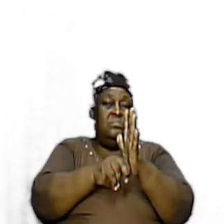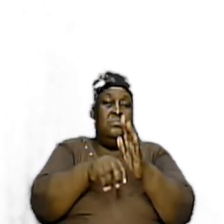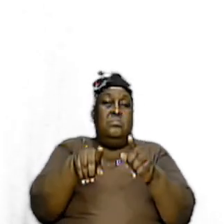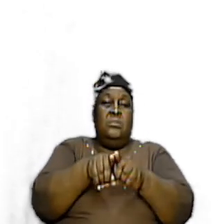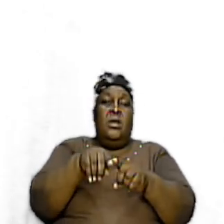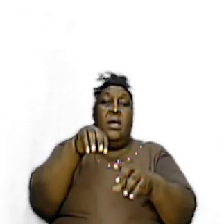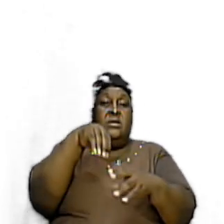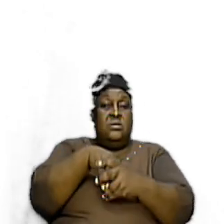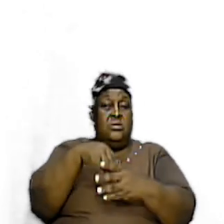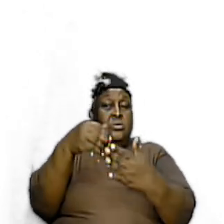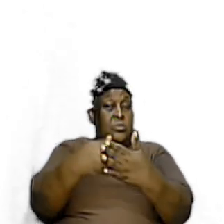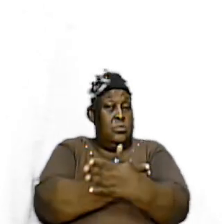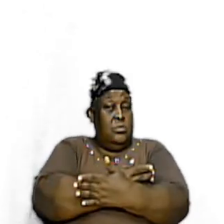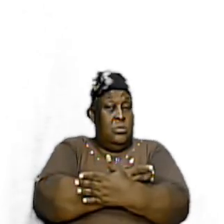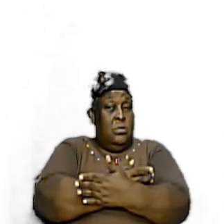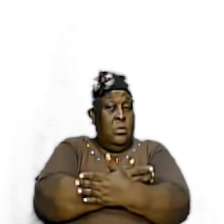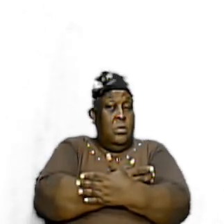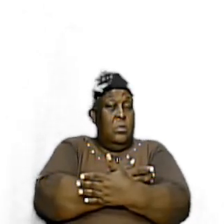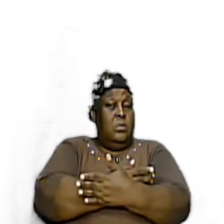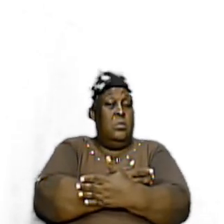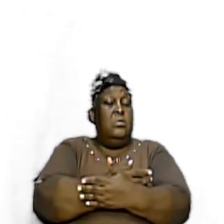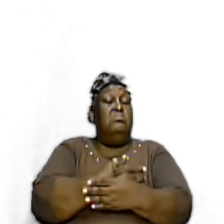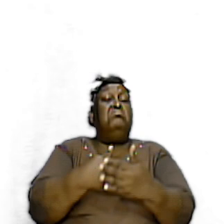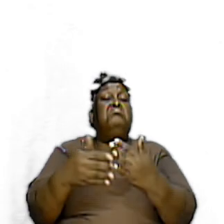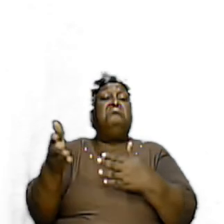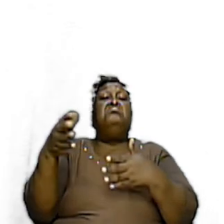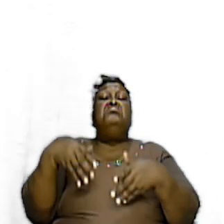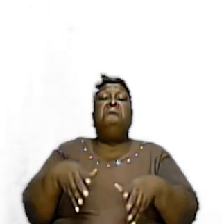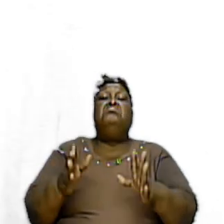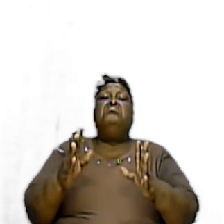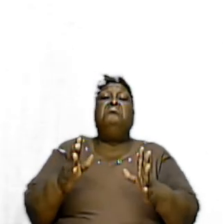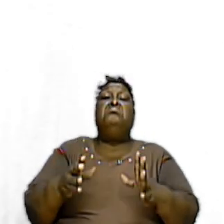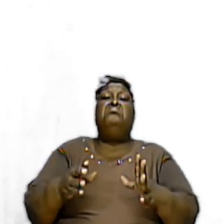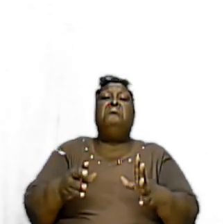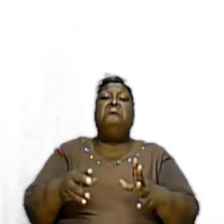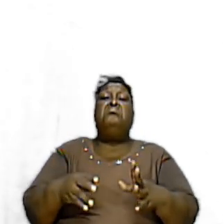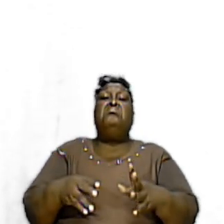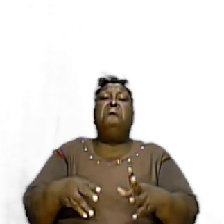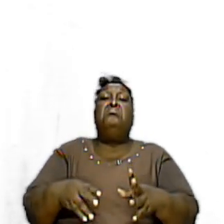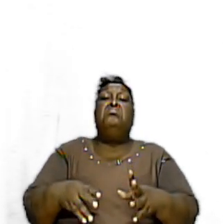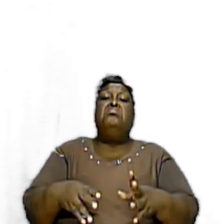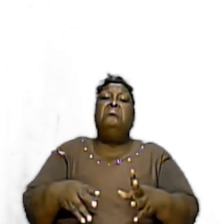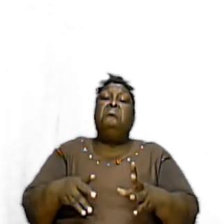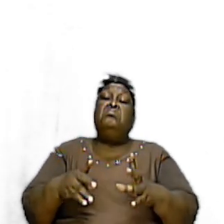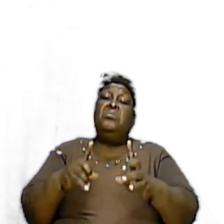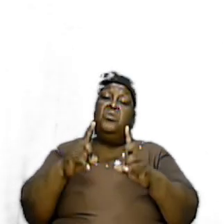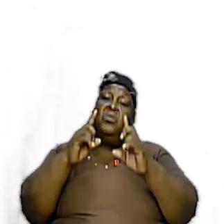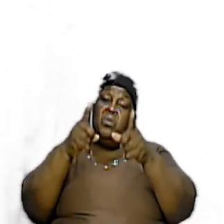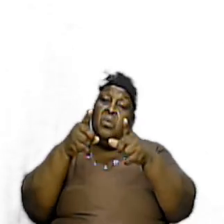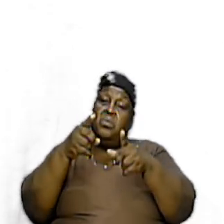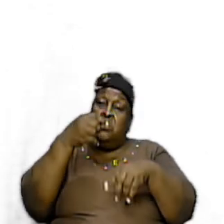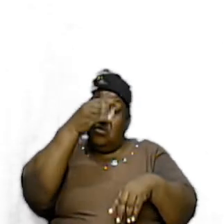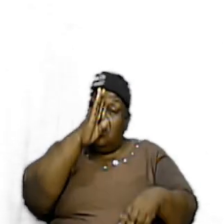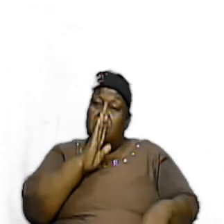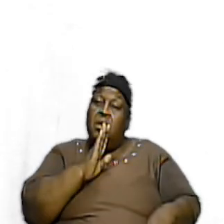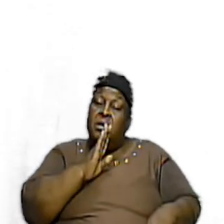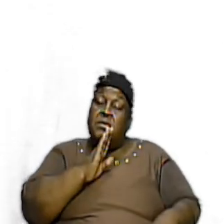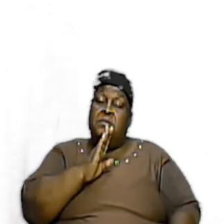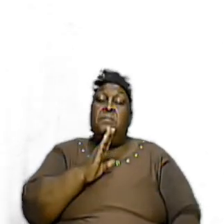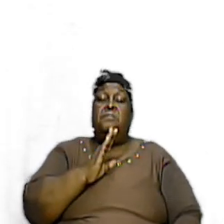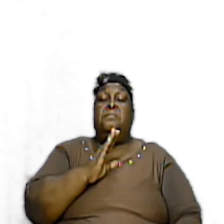in the New there is a way to approach God look at it